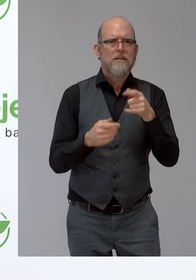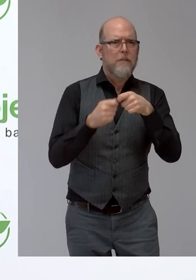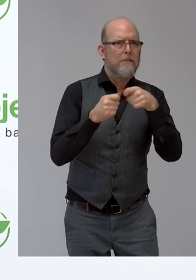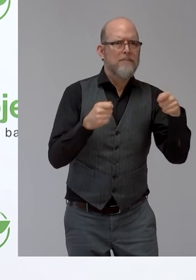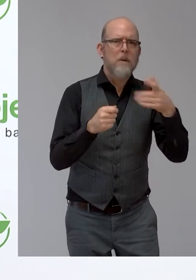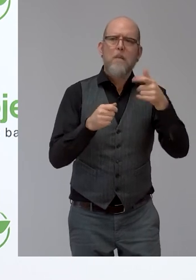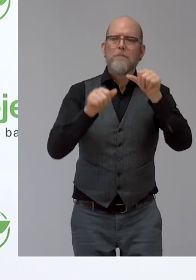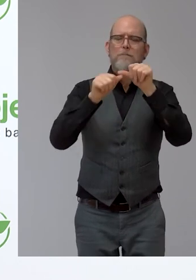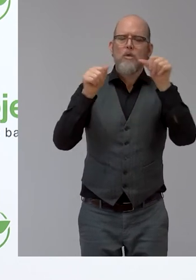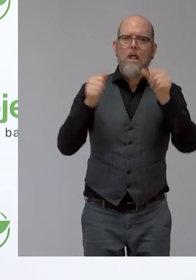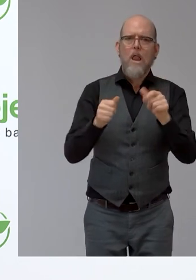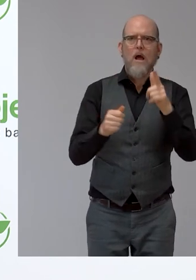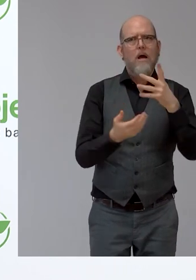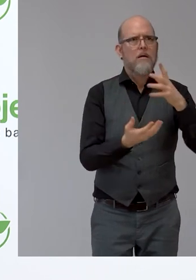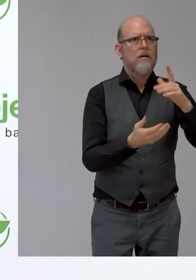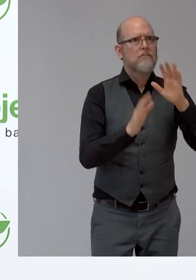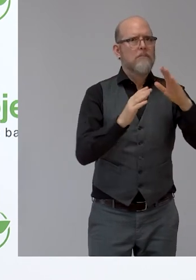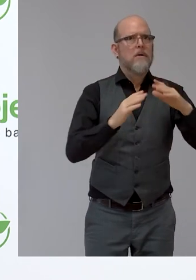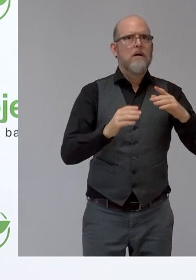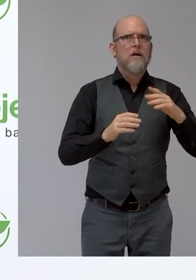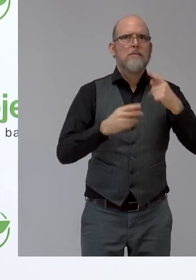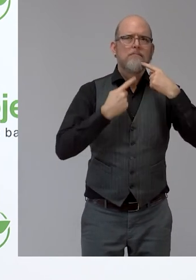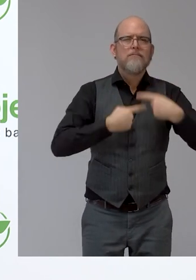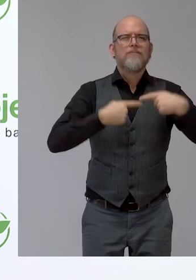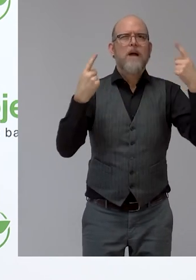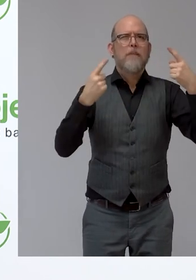explained. So let us watch this final video.